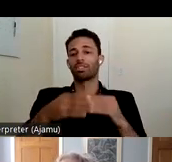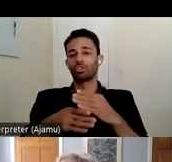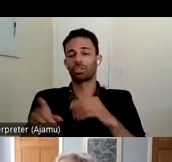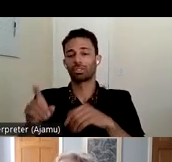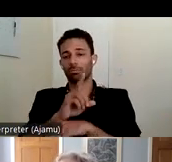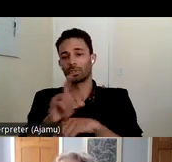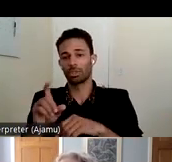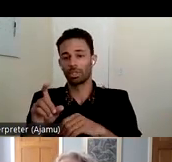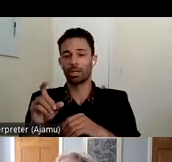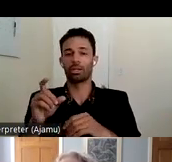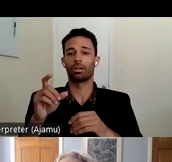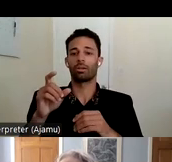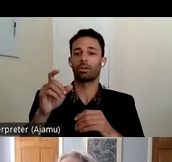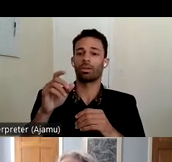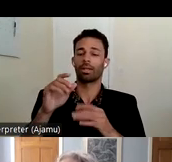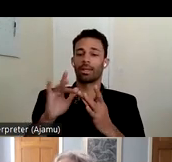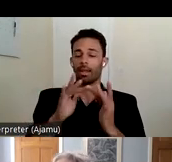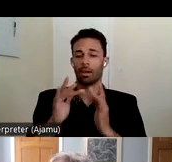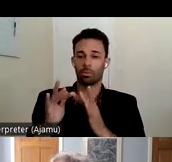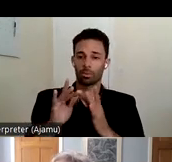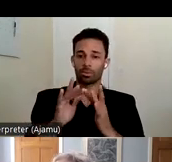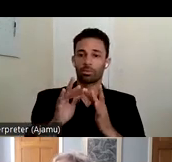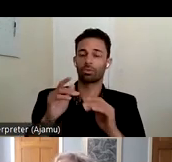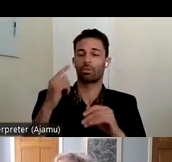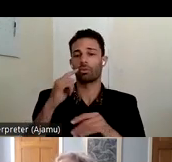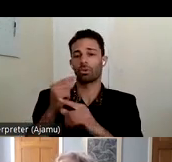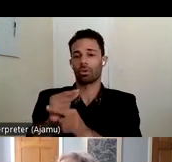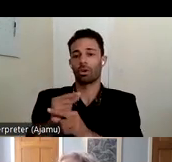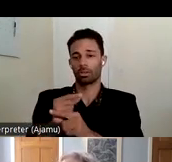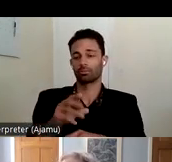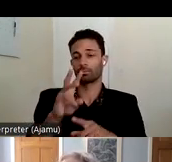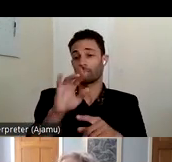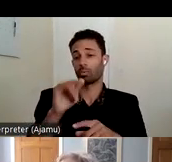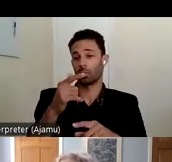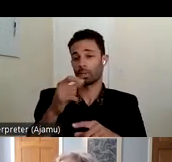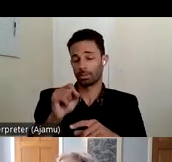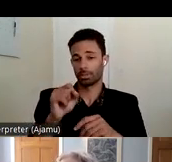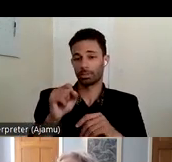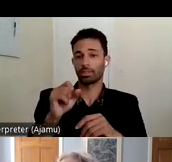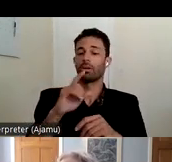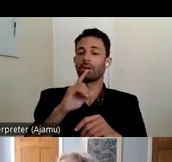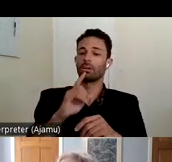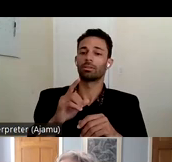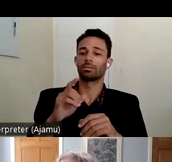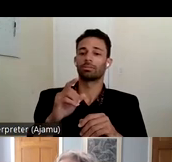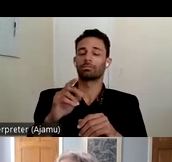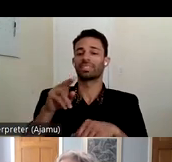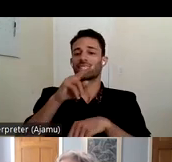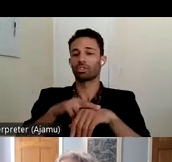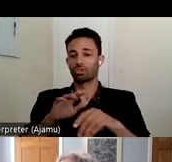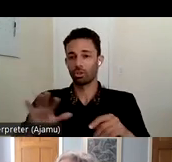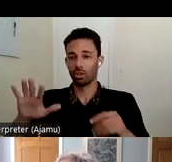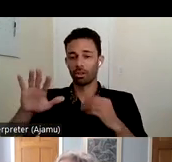stakeholders and wings are a national model that were developed to help help states really do a deep dive into their